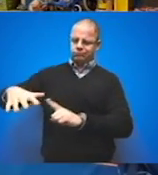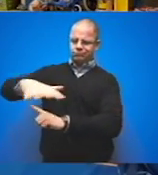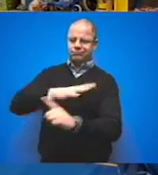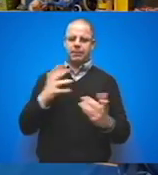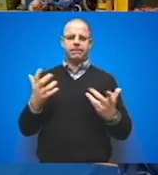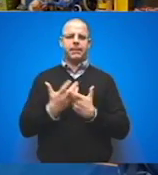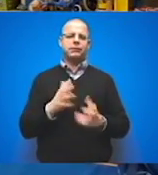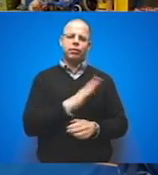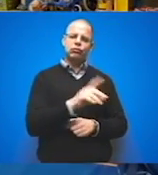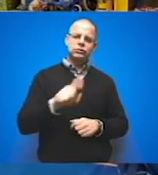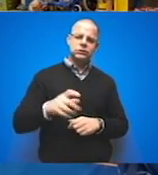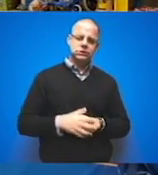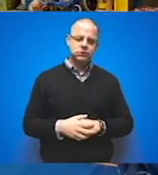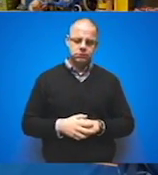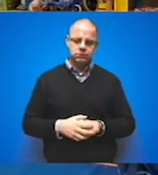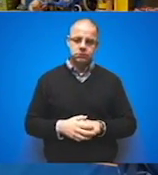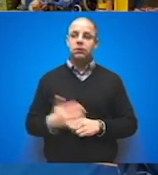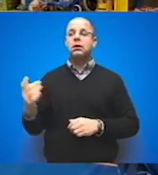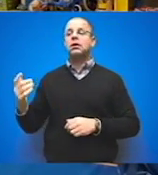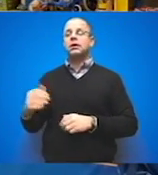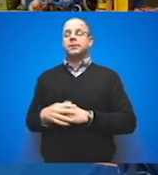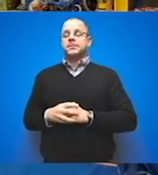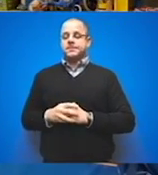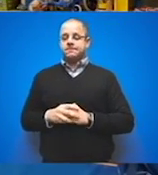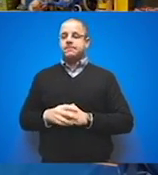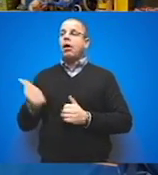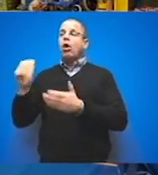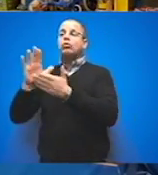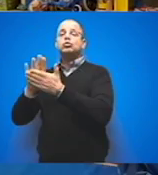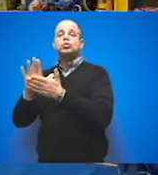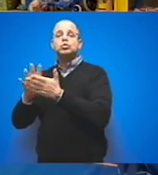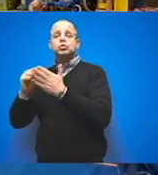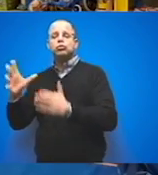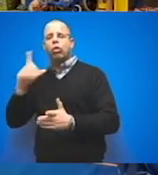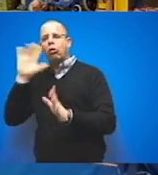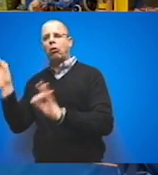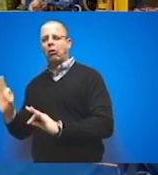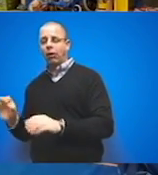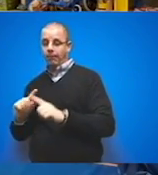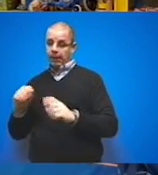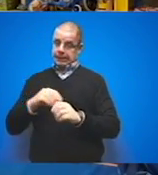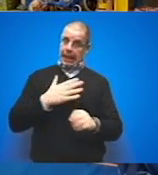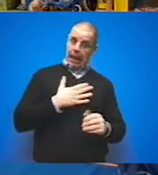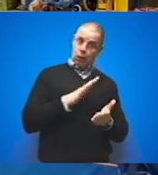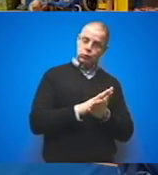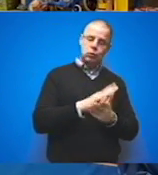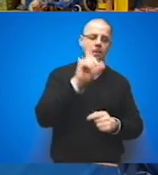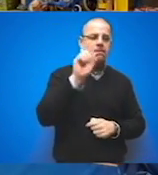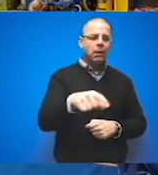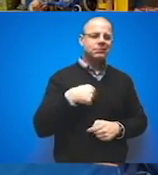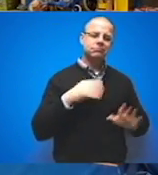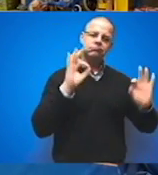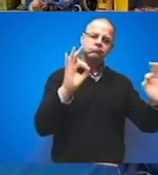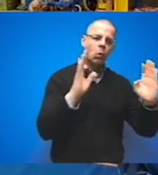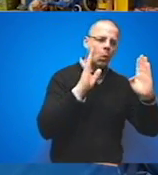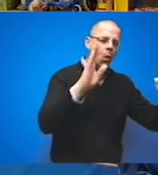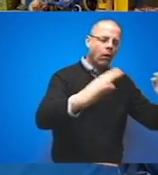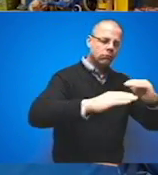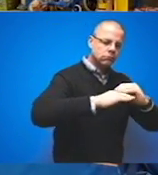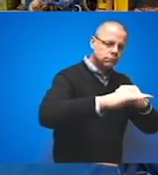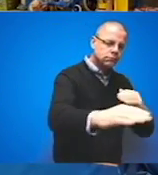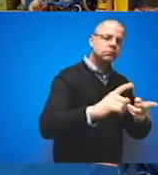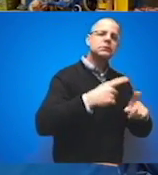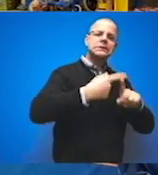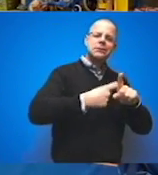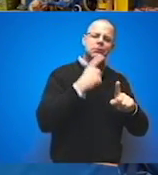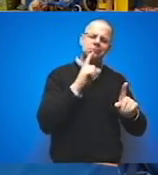accessible bathrooms can create significant challenges to students with disabilities. This year, we are joining members of the 4201